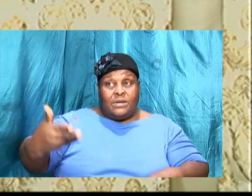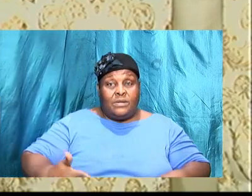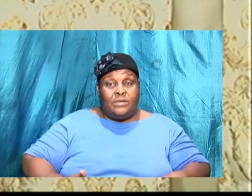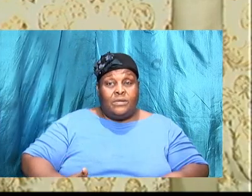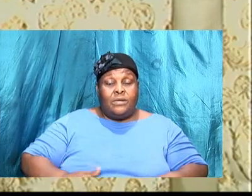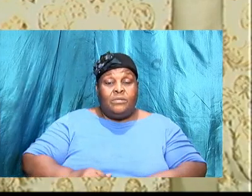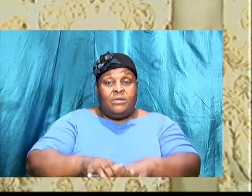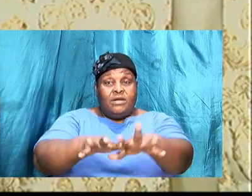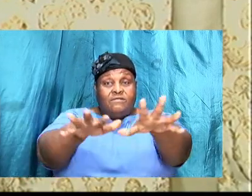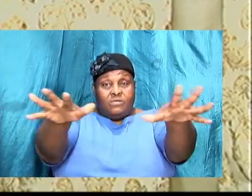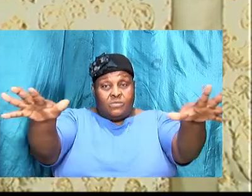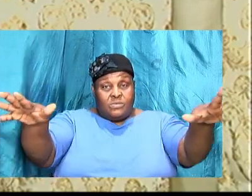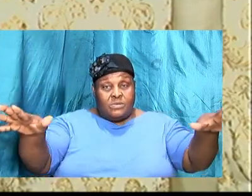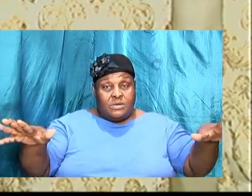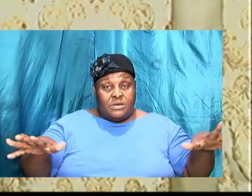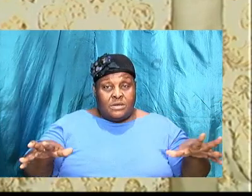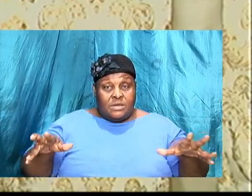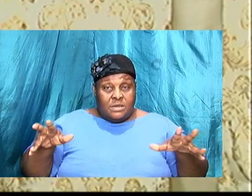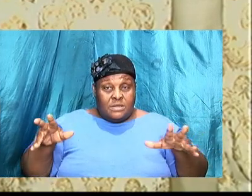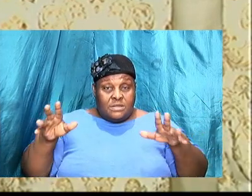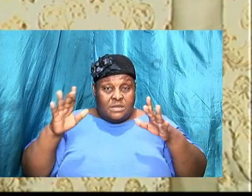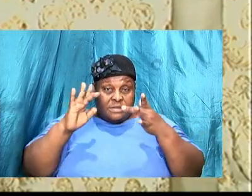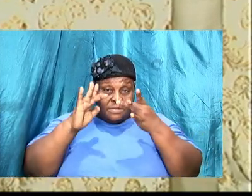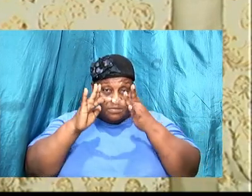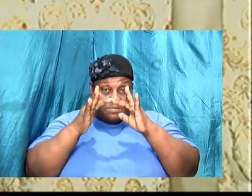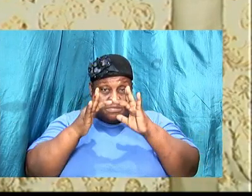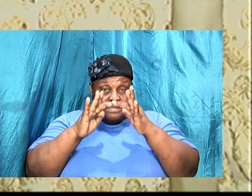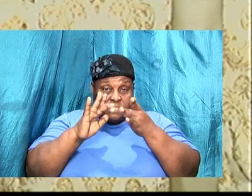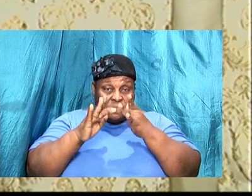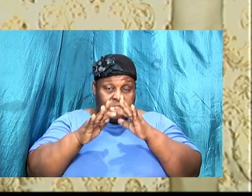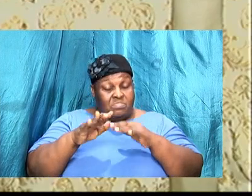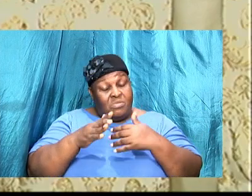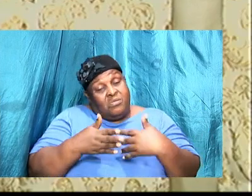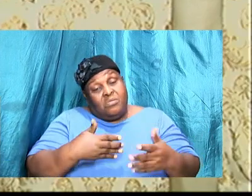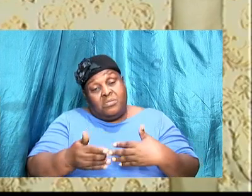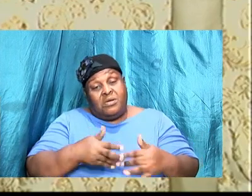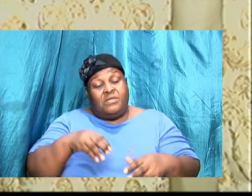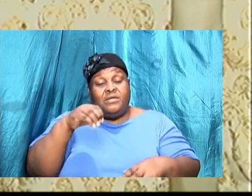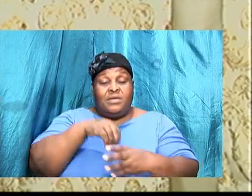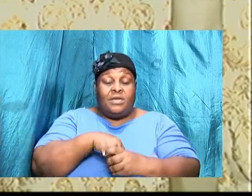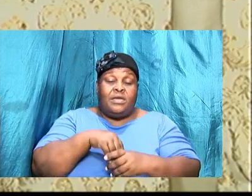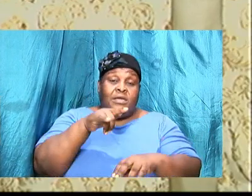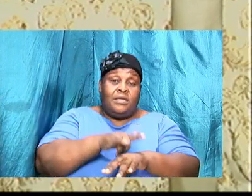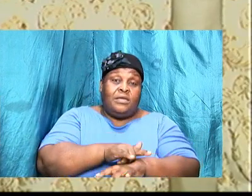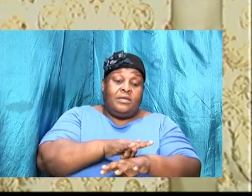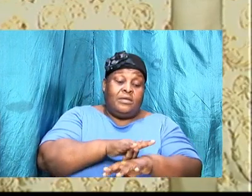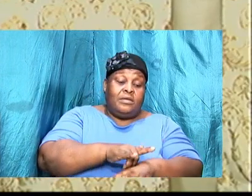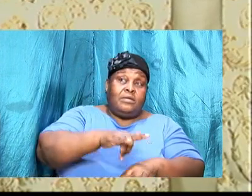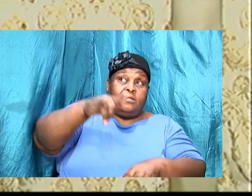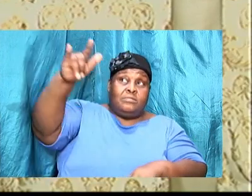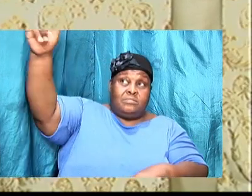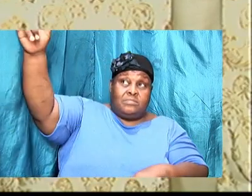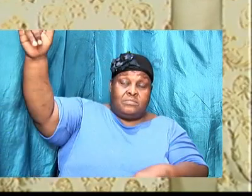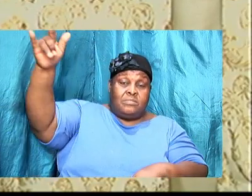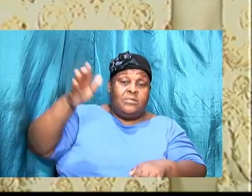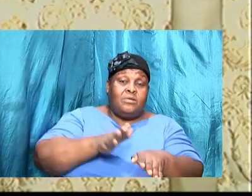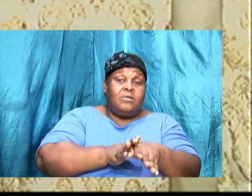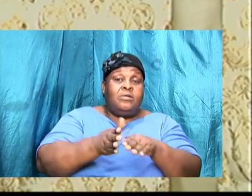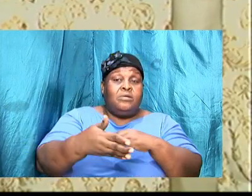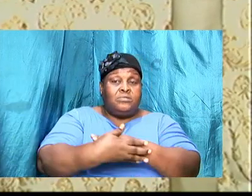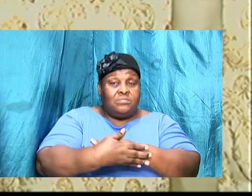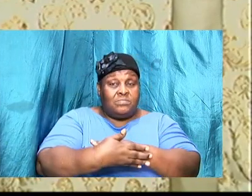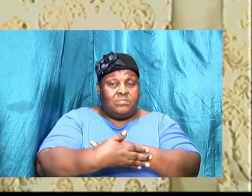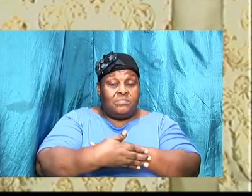that is streaming in tonight, whether you're in Jamaica, you're overseas. We greet you in the name of Jesus